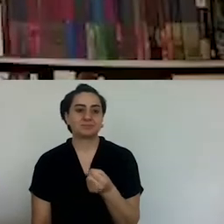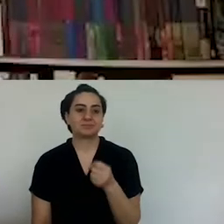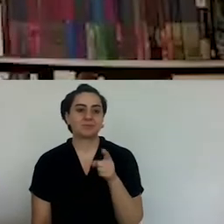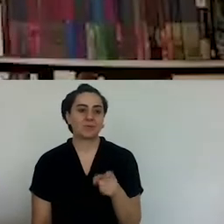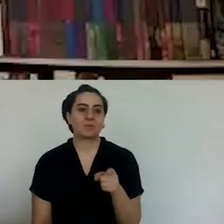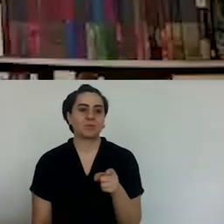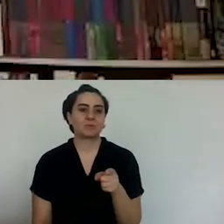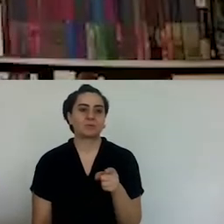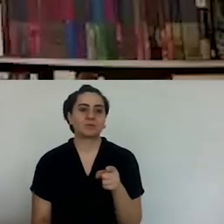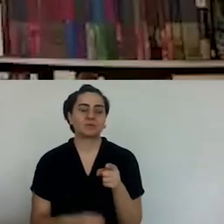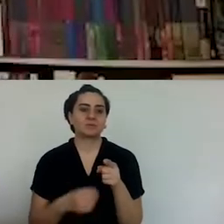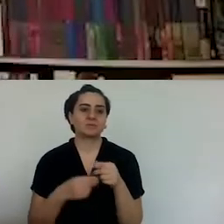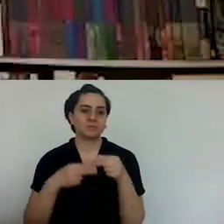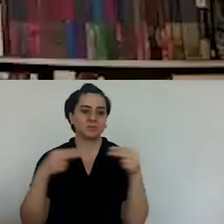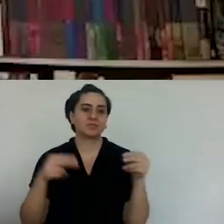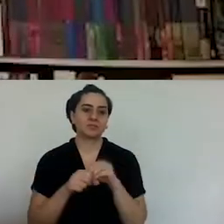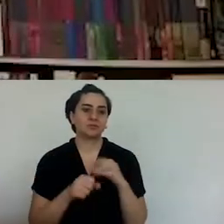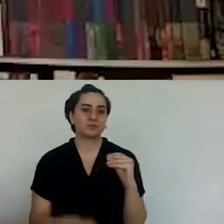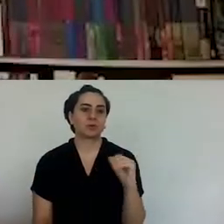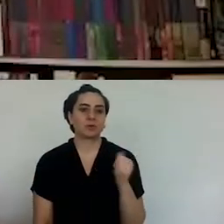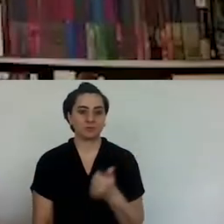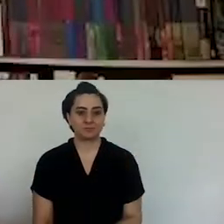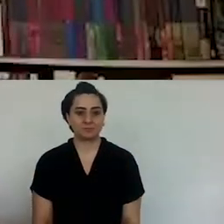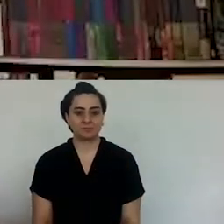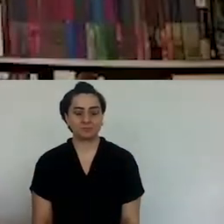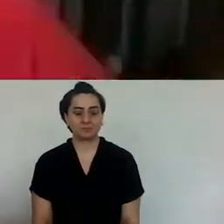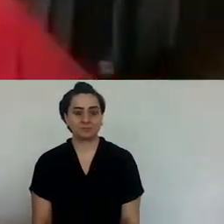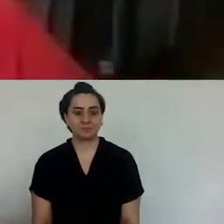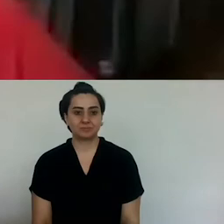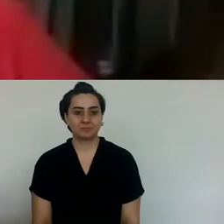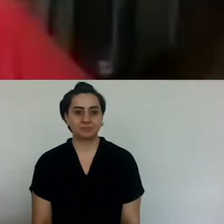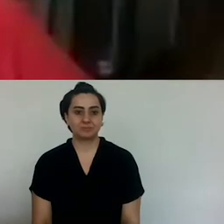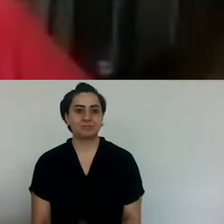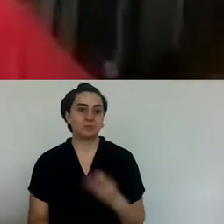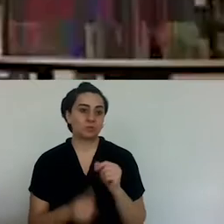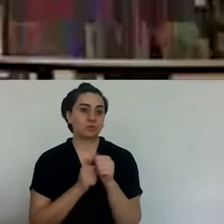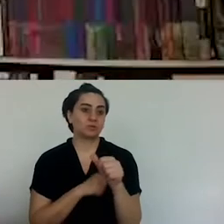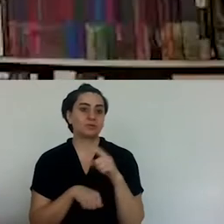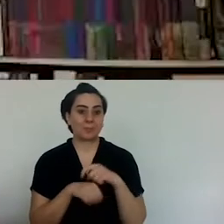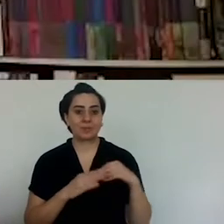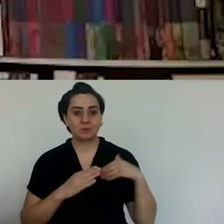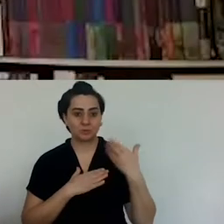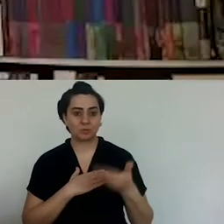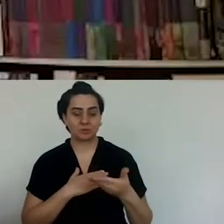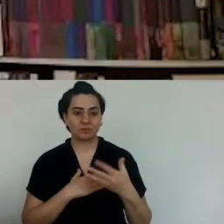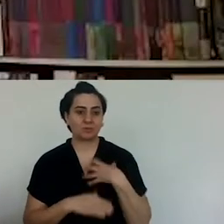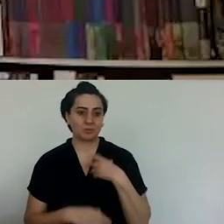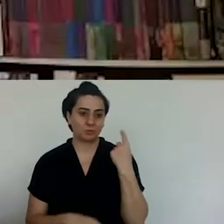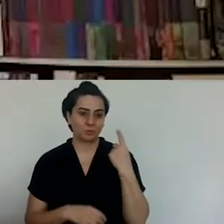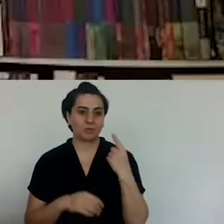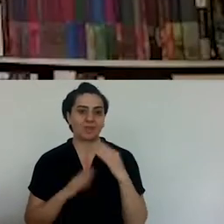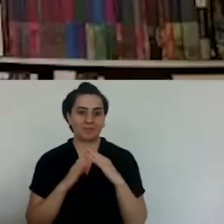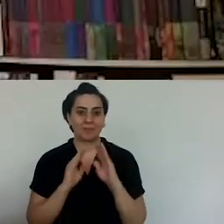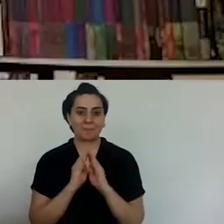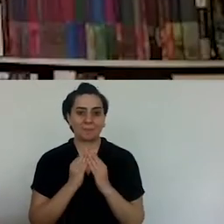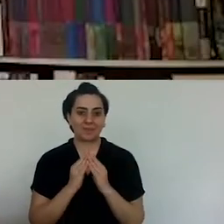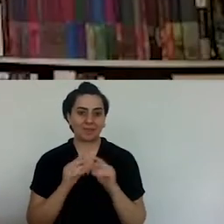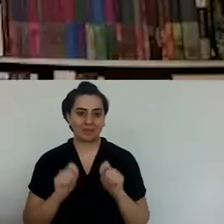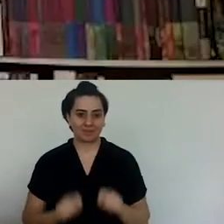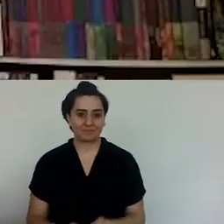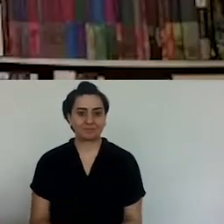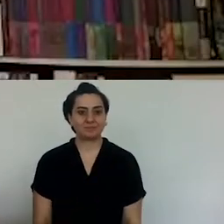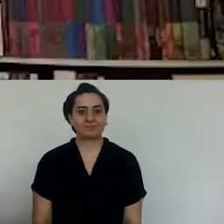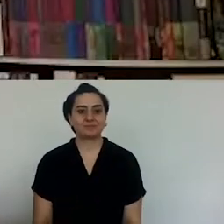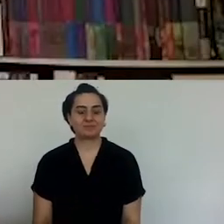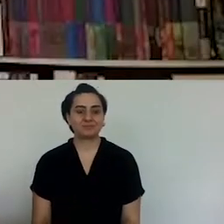the whole experience starts when you actually step into the shop and talk about stuff. For example,